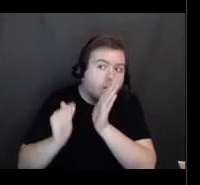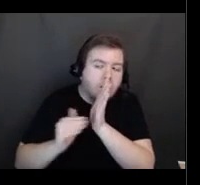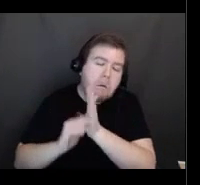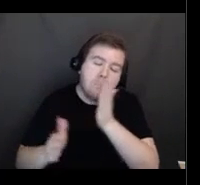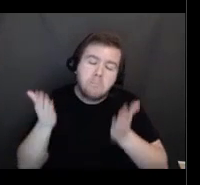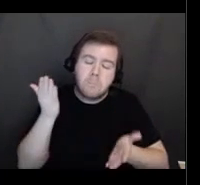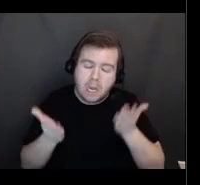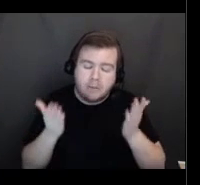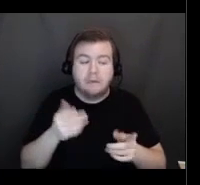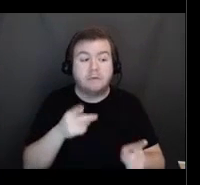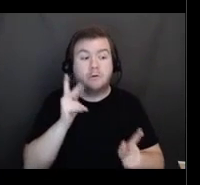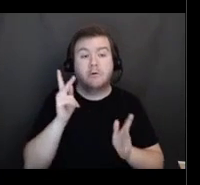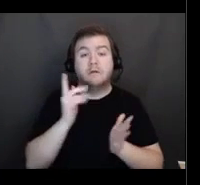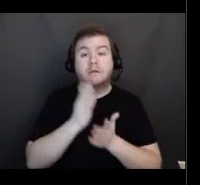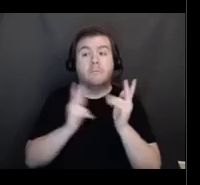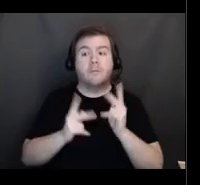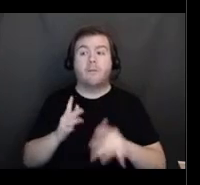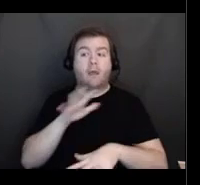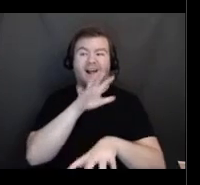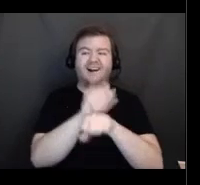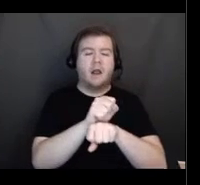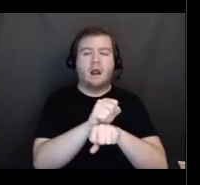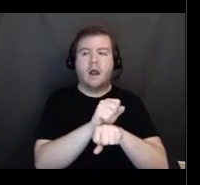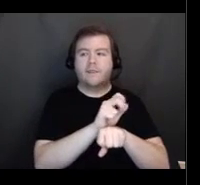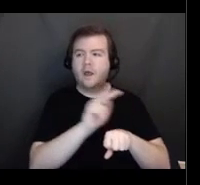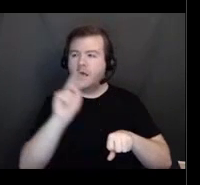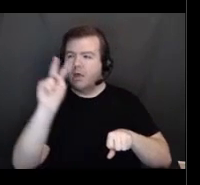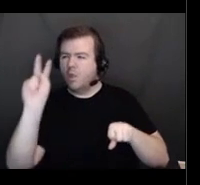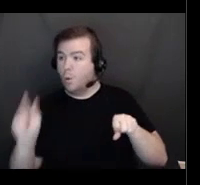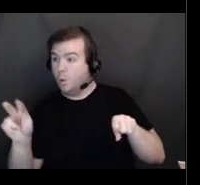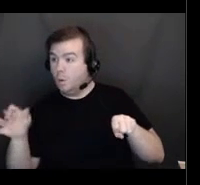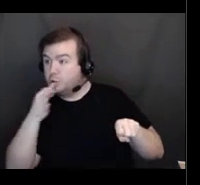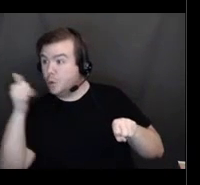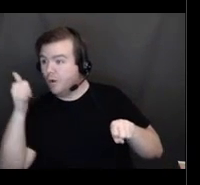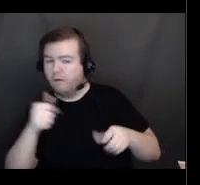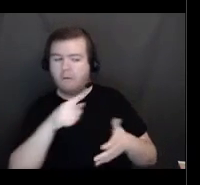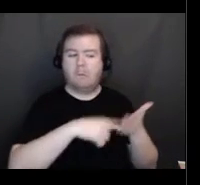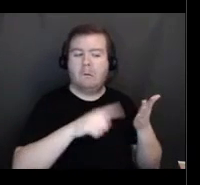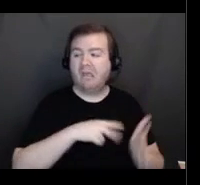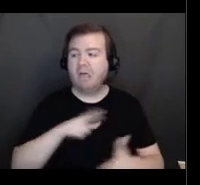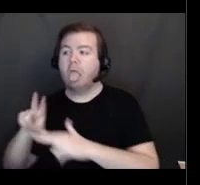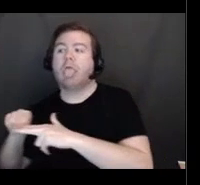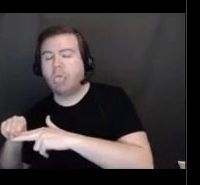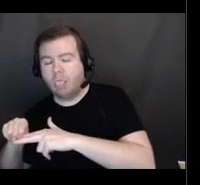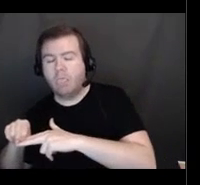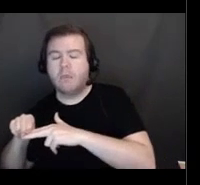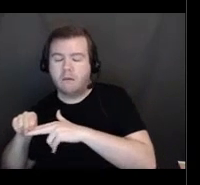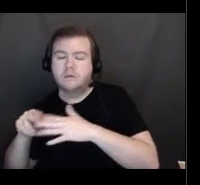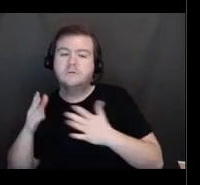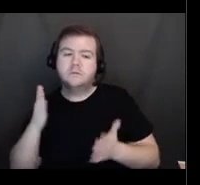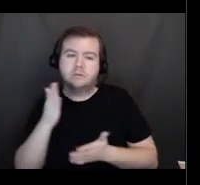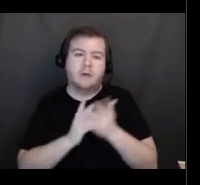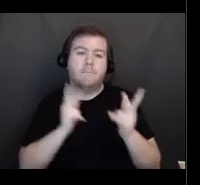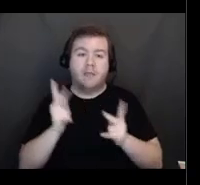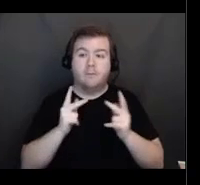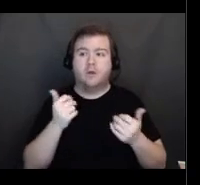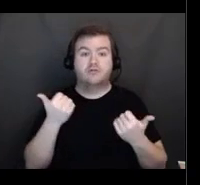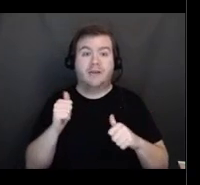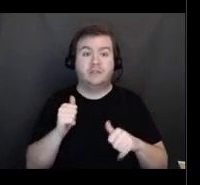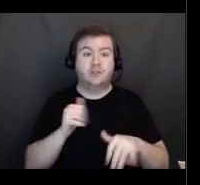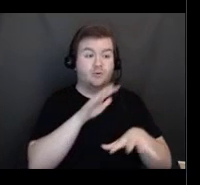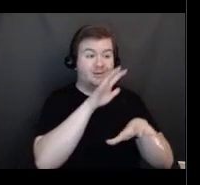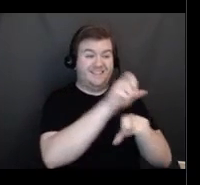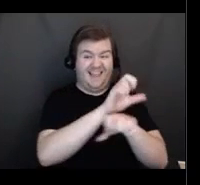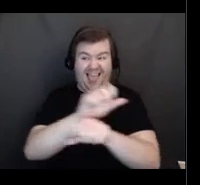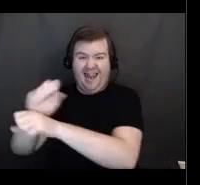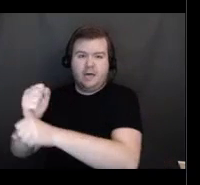That is something that I've commonly heard. That's, you know, some folks are trying to schedule schedule where they find